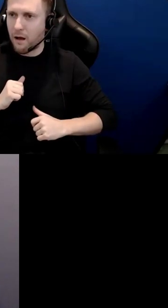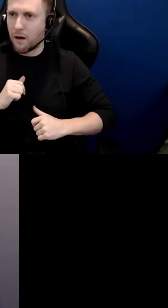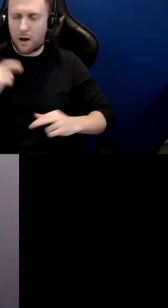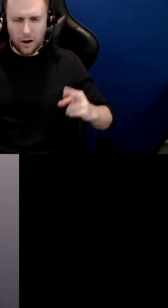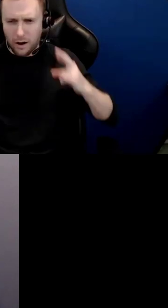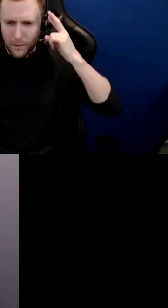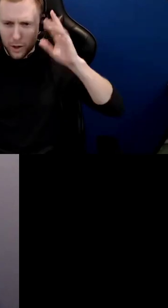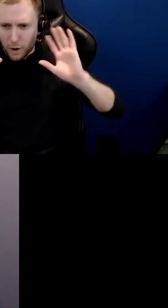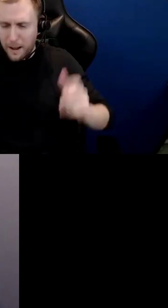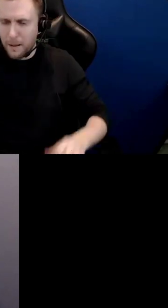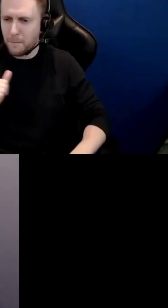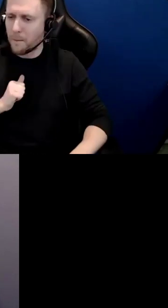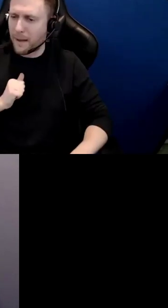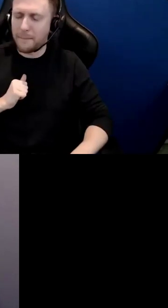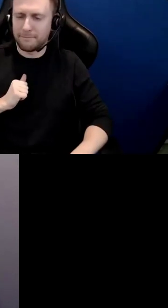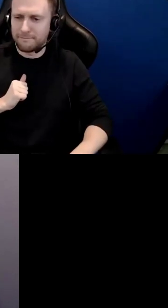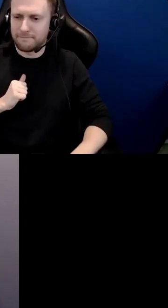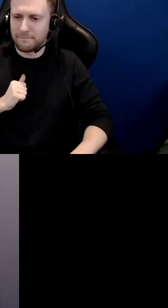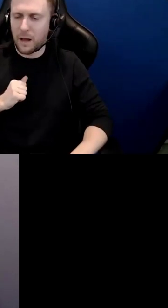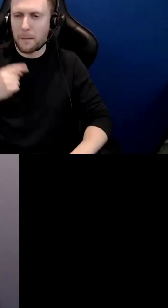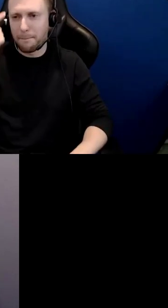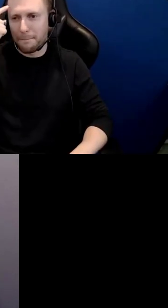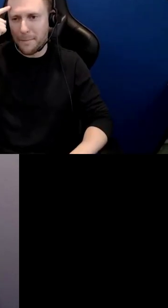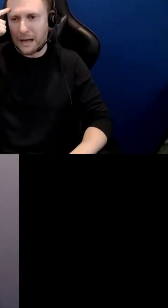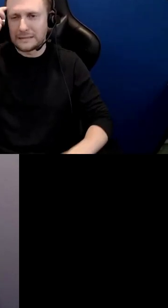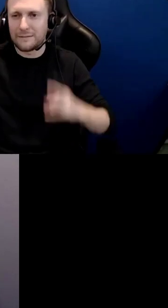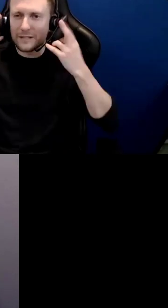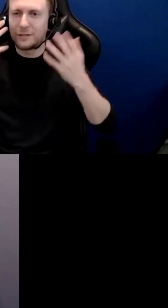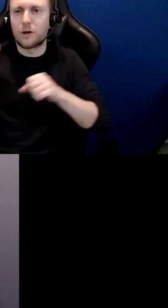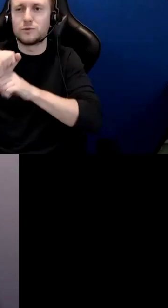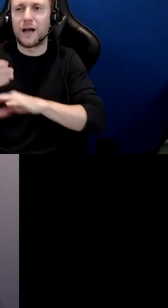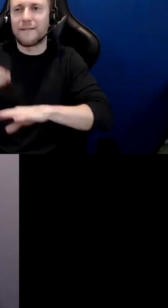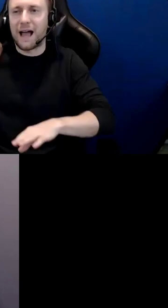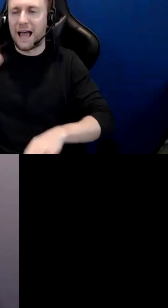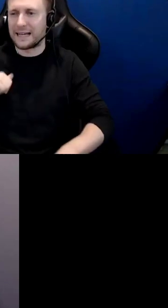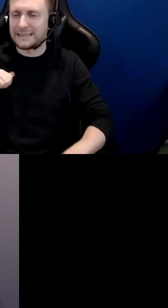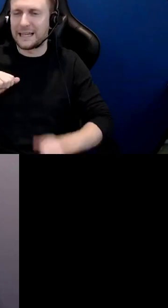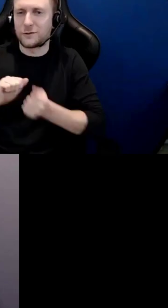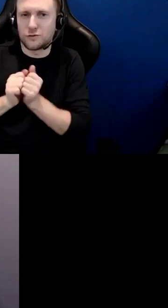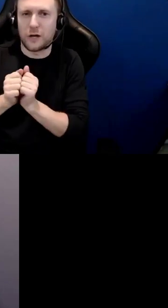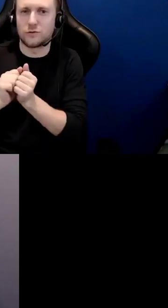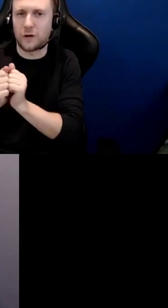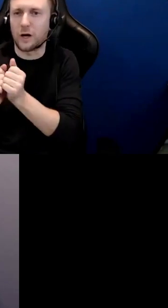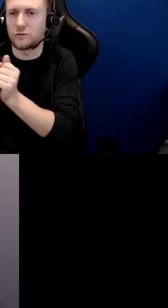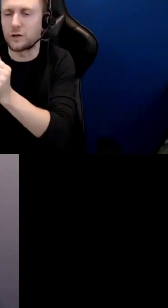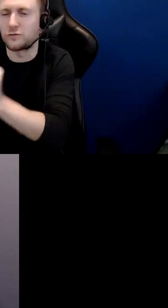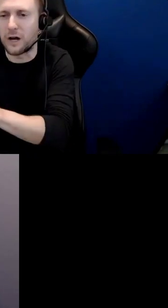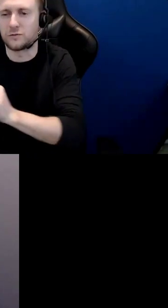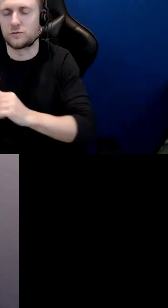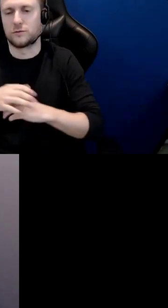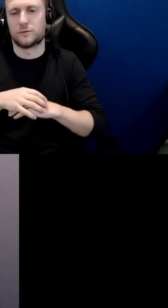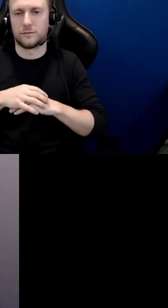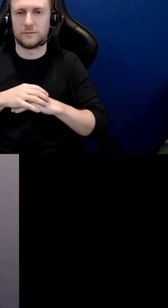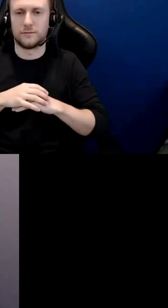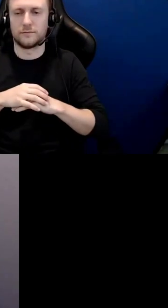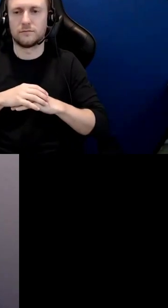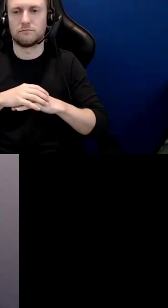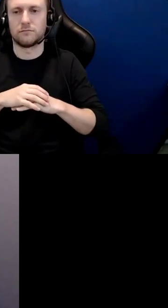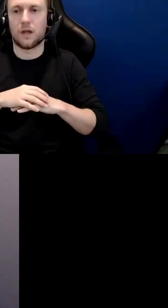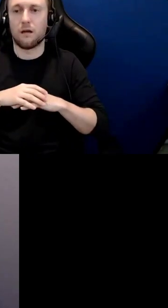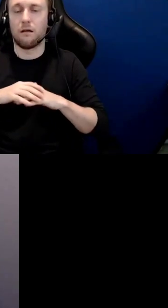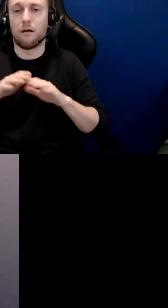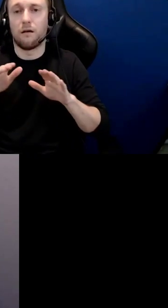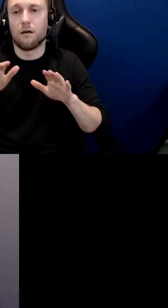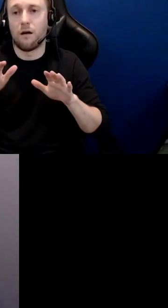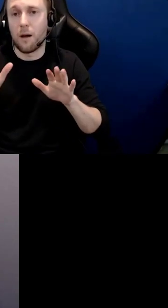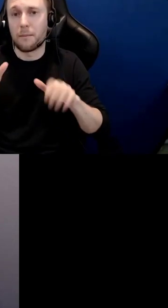and i believe that that is what actually helps us to reshape what i mentioned earlier on as developing a good